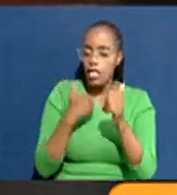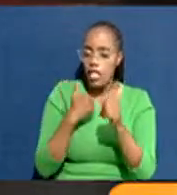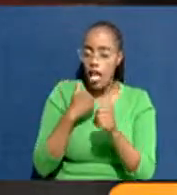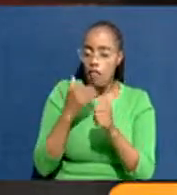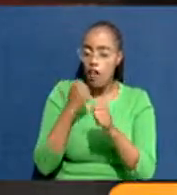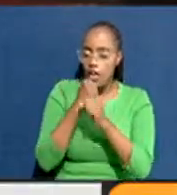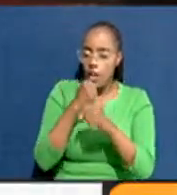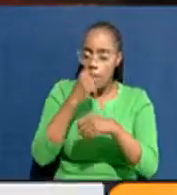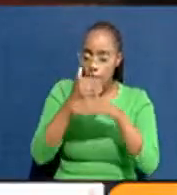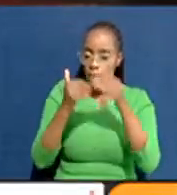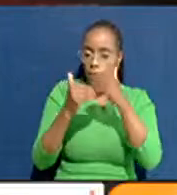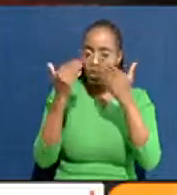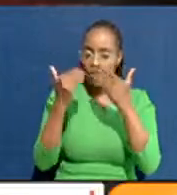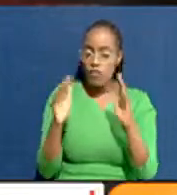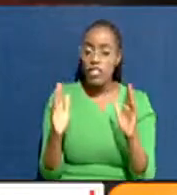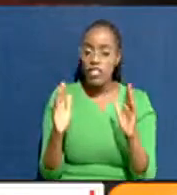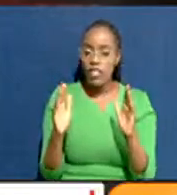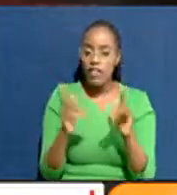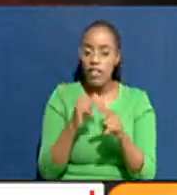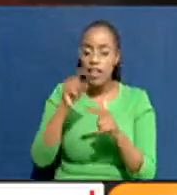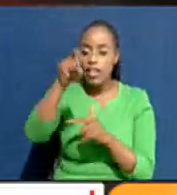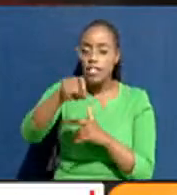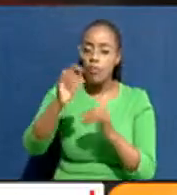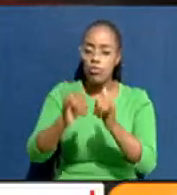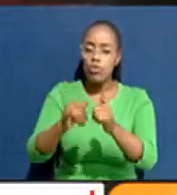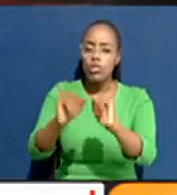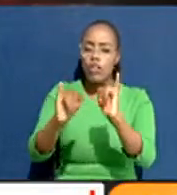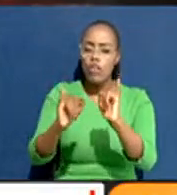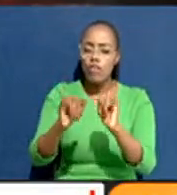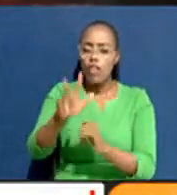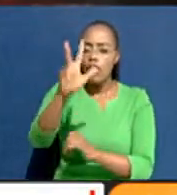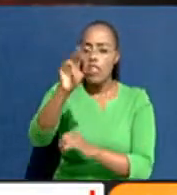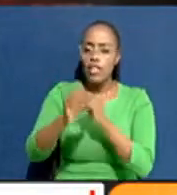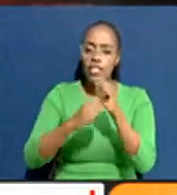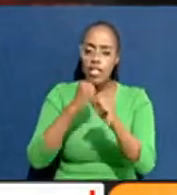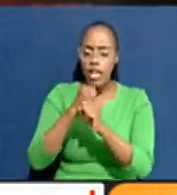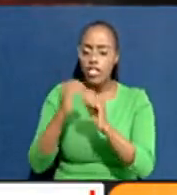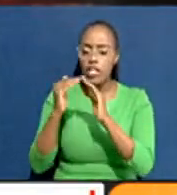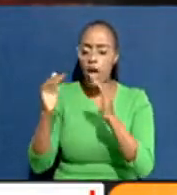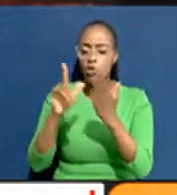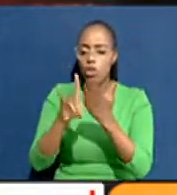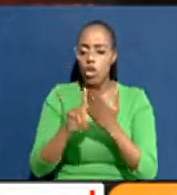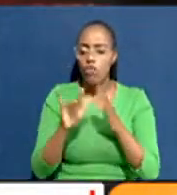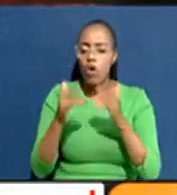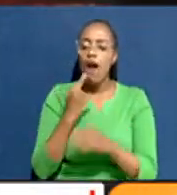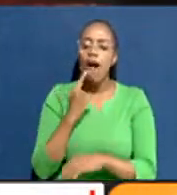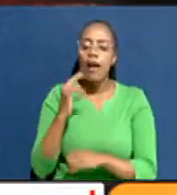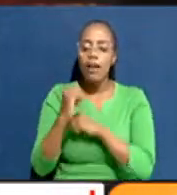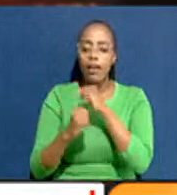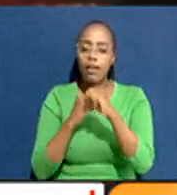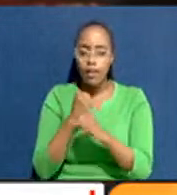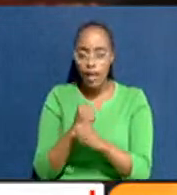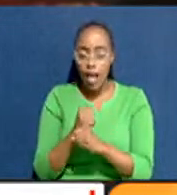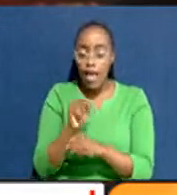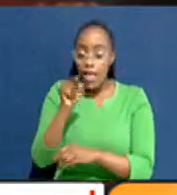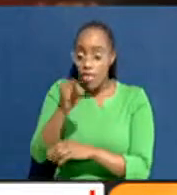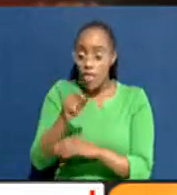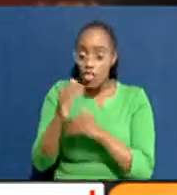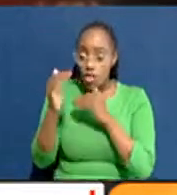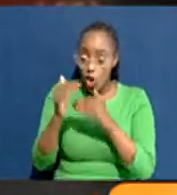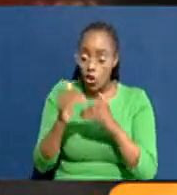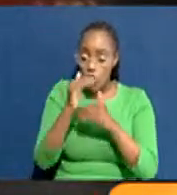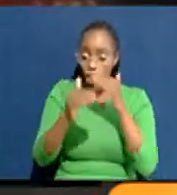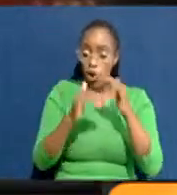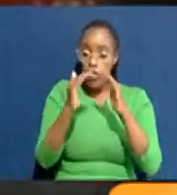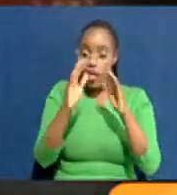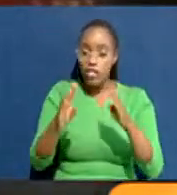they should have tried this 30-year mortgage. Or even the 100-year one. All those houses